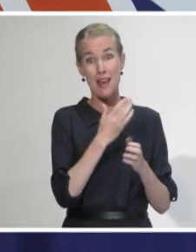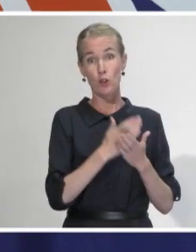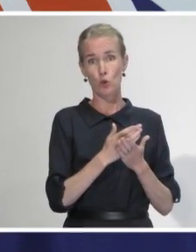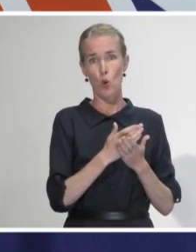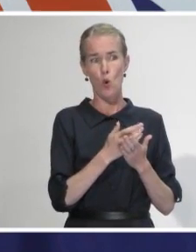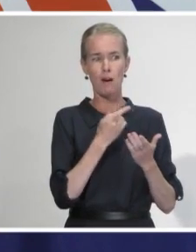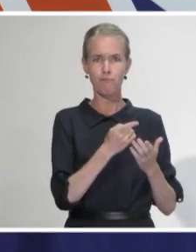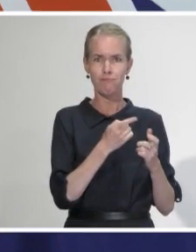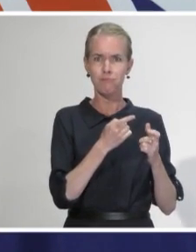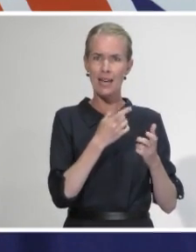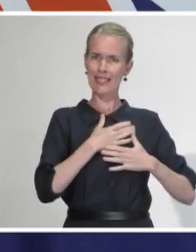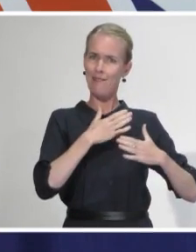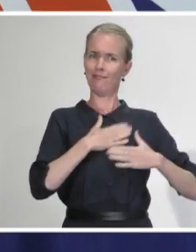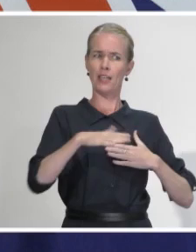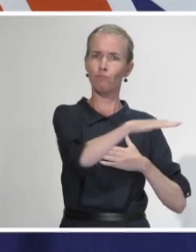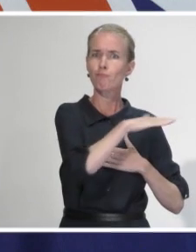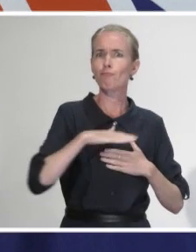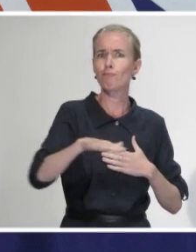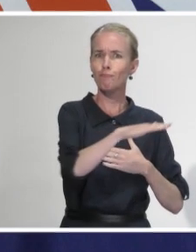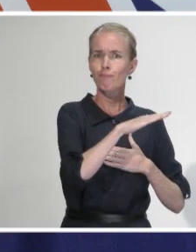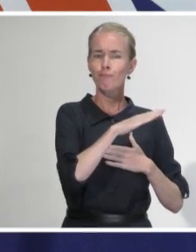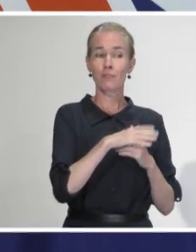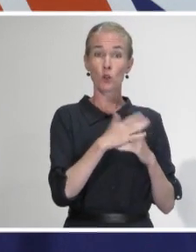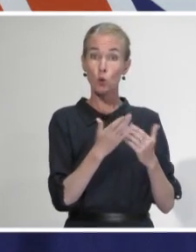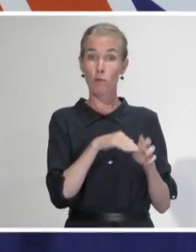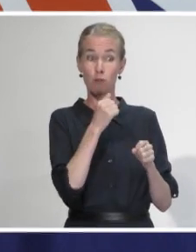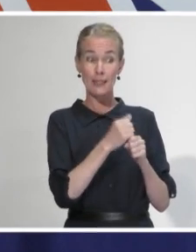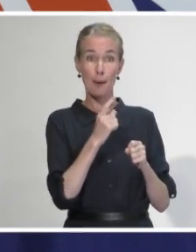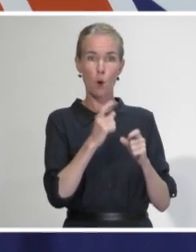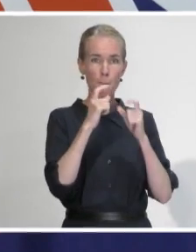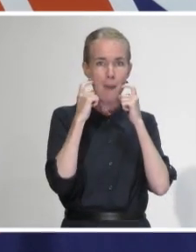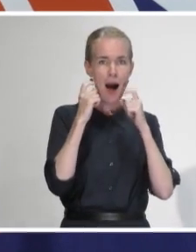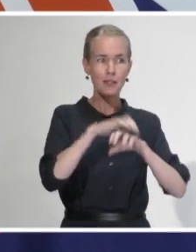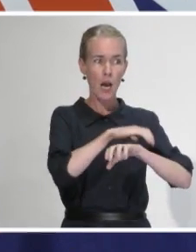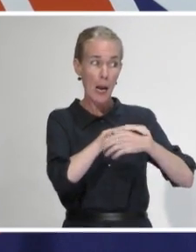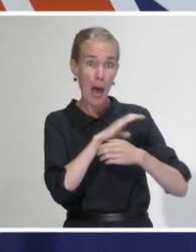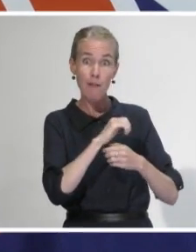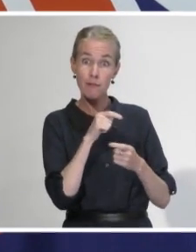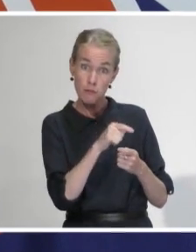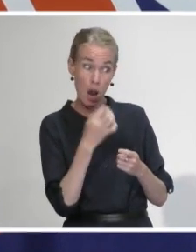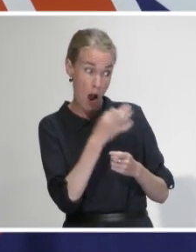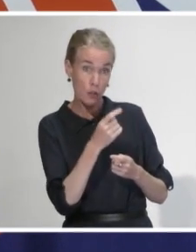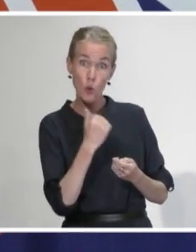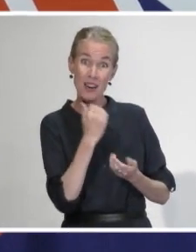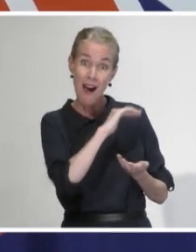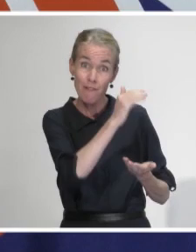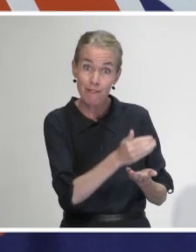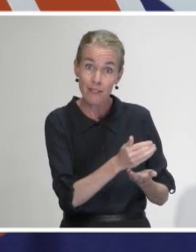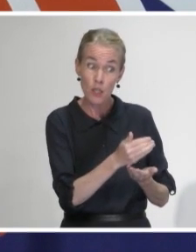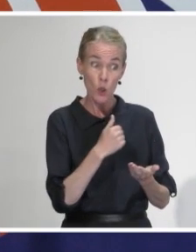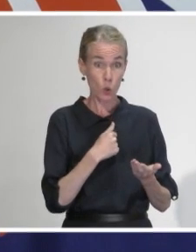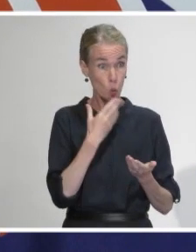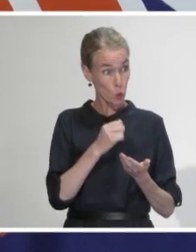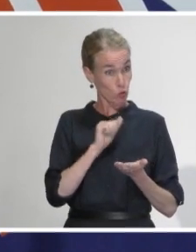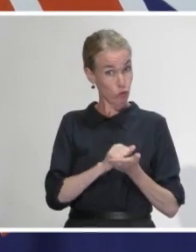include assessing PPE stocks, how it is being used, and also to ensure that there is a ready supply of